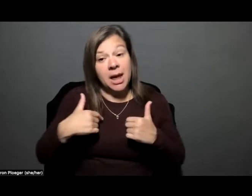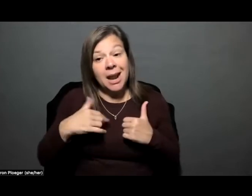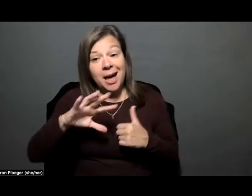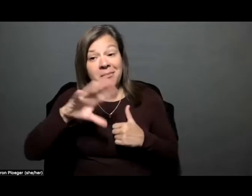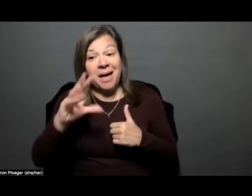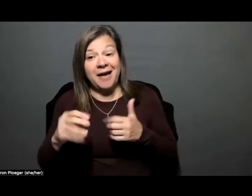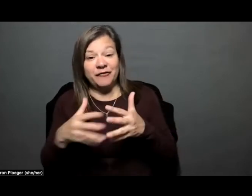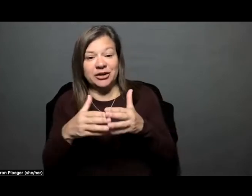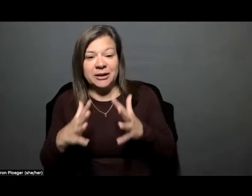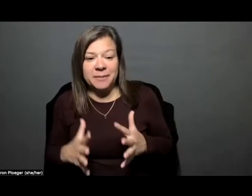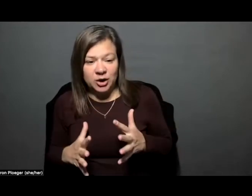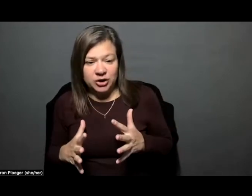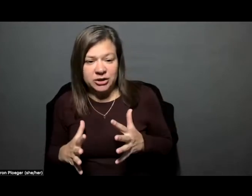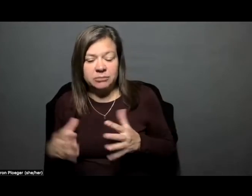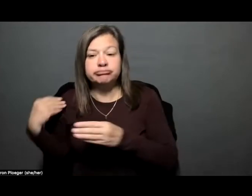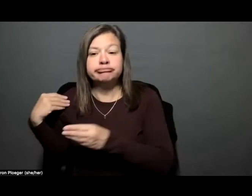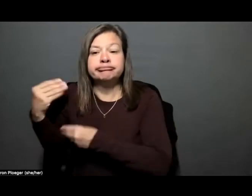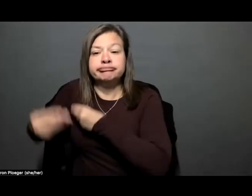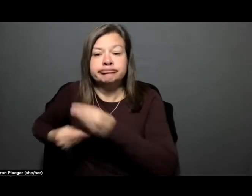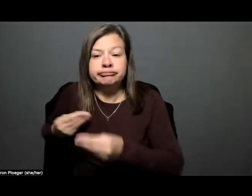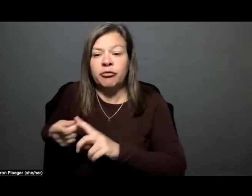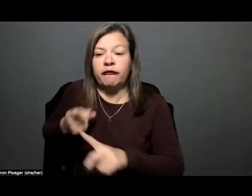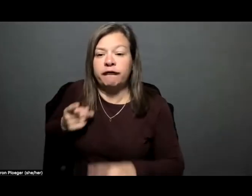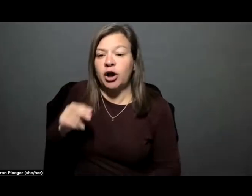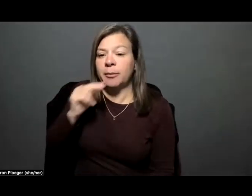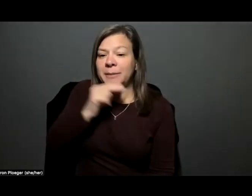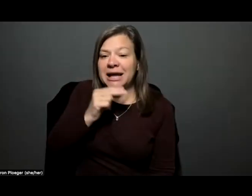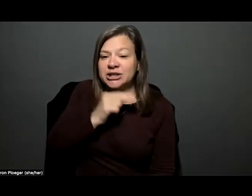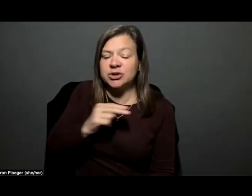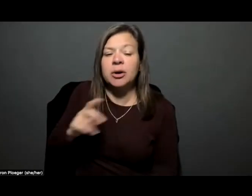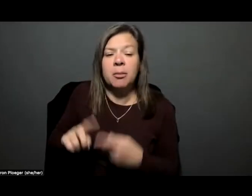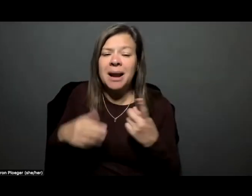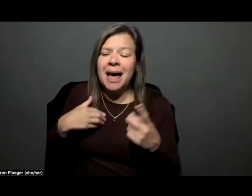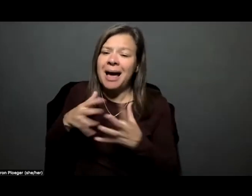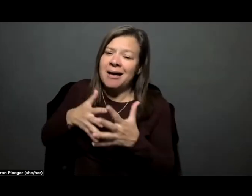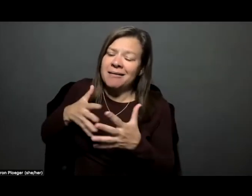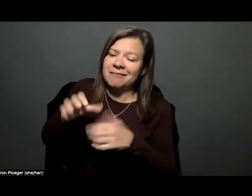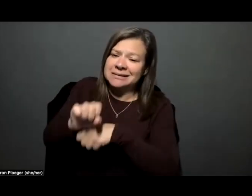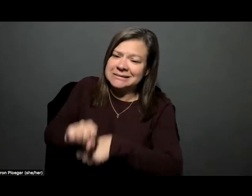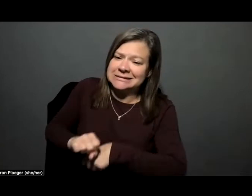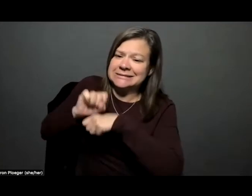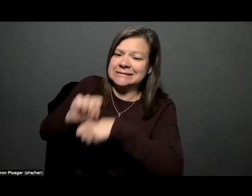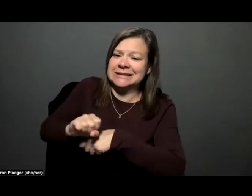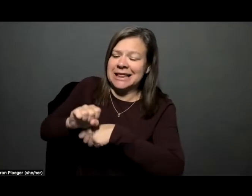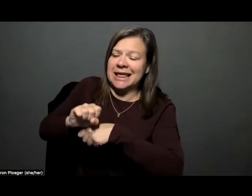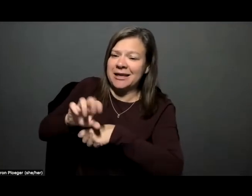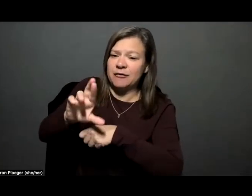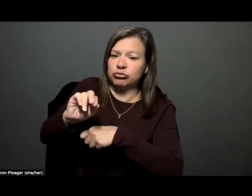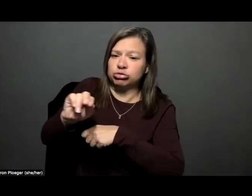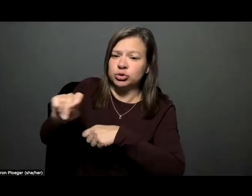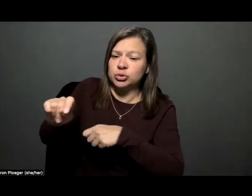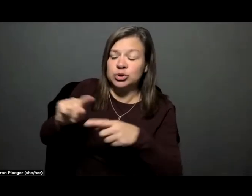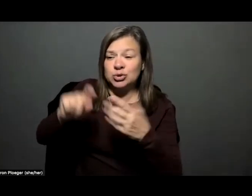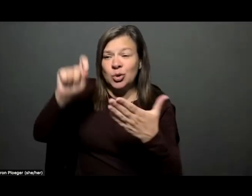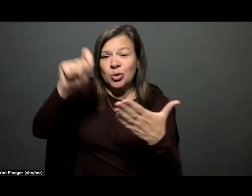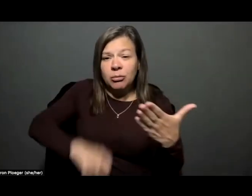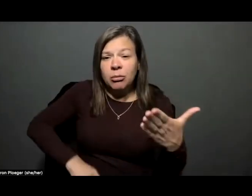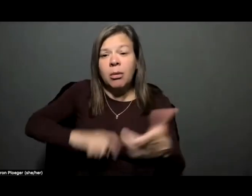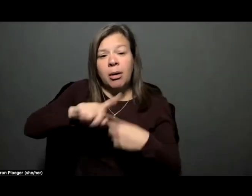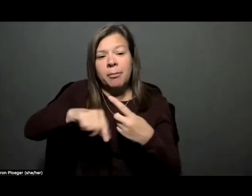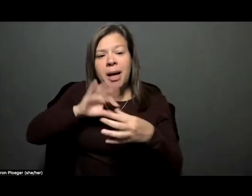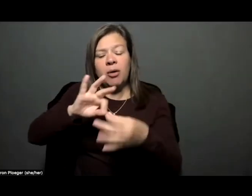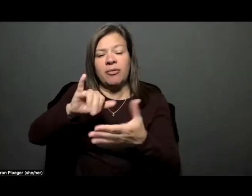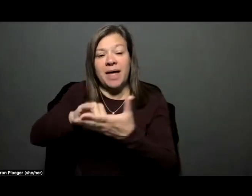American descended from Nigeria but I have enslaved roots and so the whole essay is about that and she